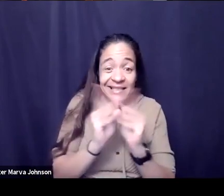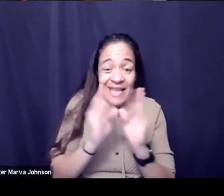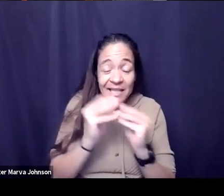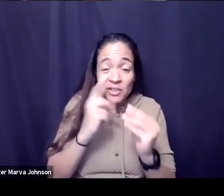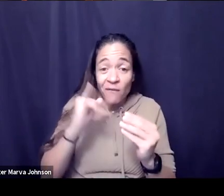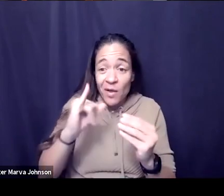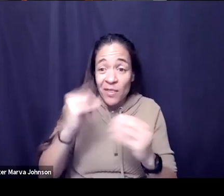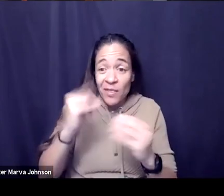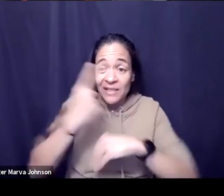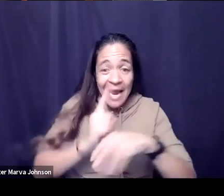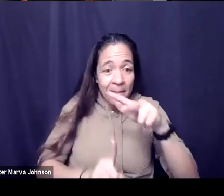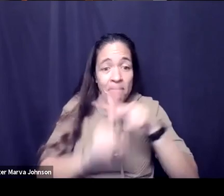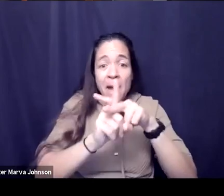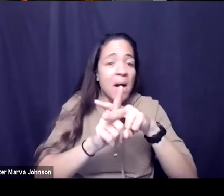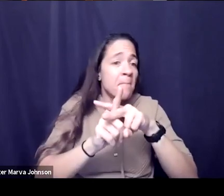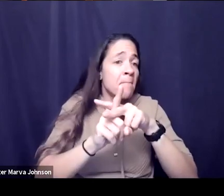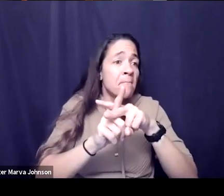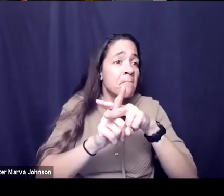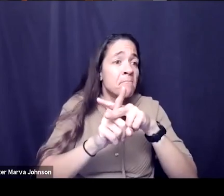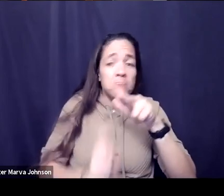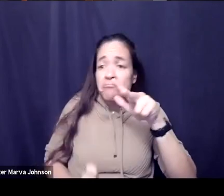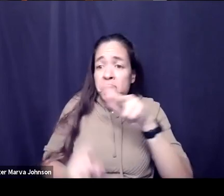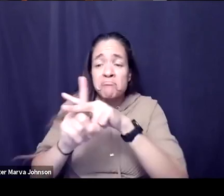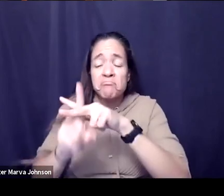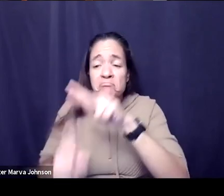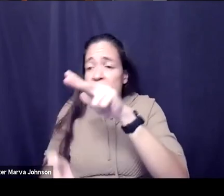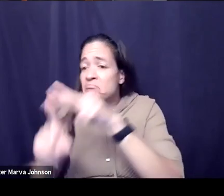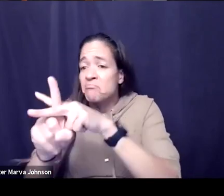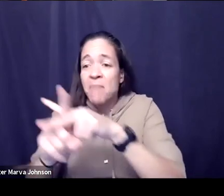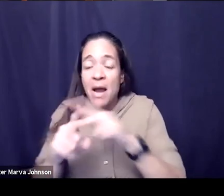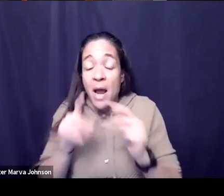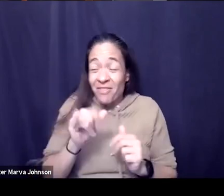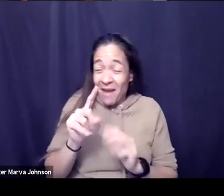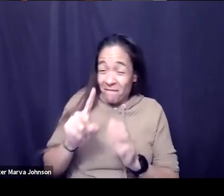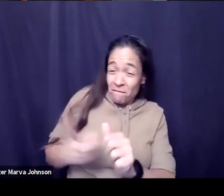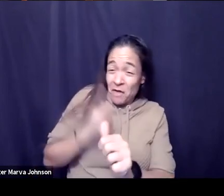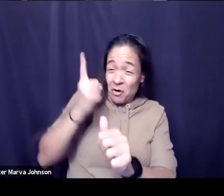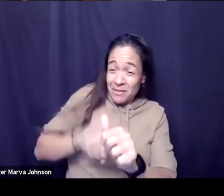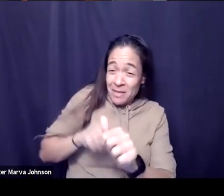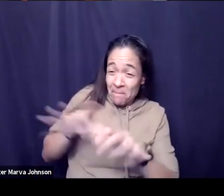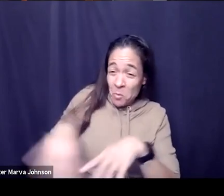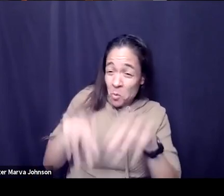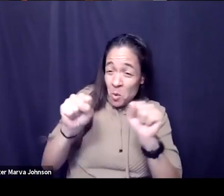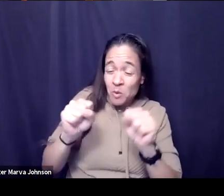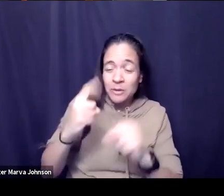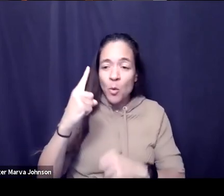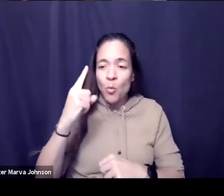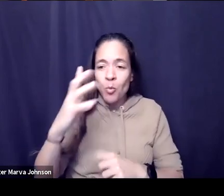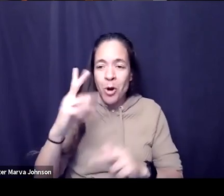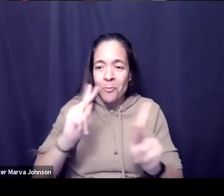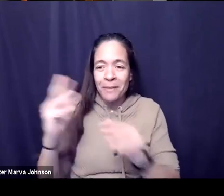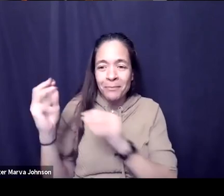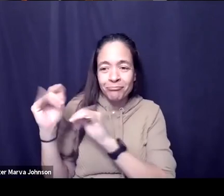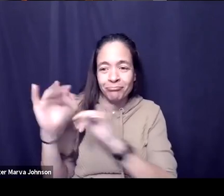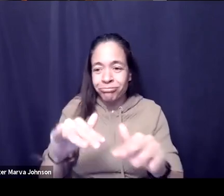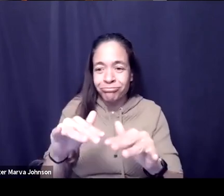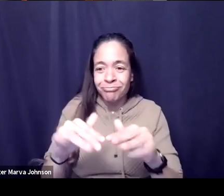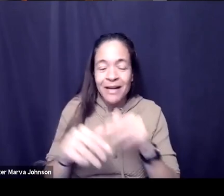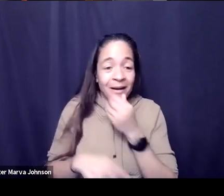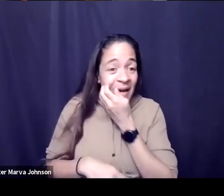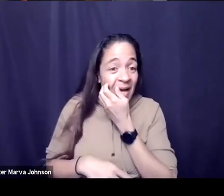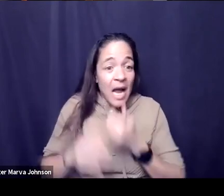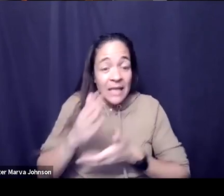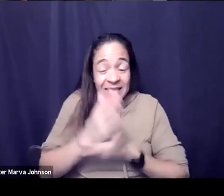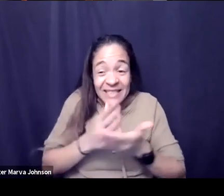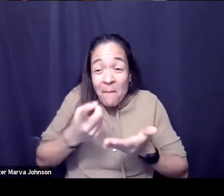they had 100 educators immediately show up at the first one um and if you fast forward some of those educators walked away and said